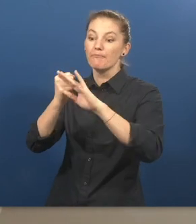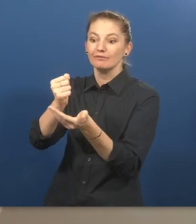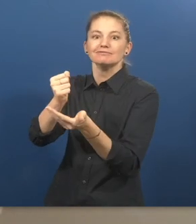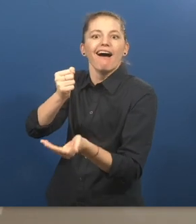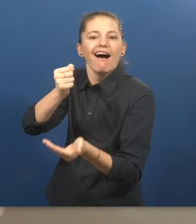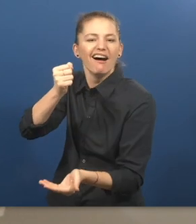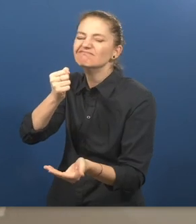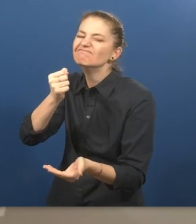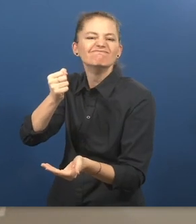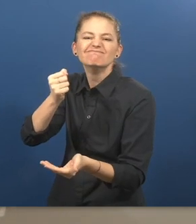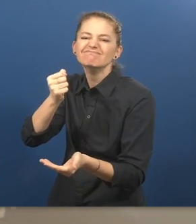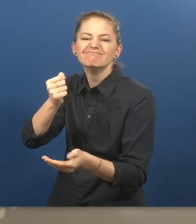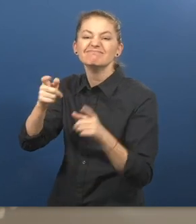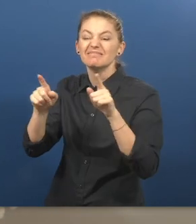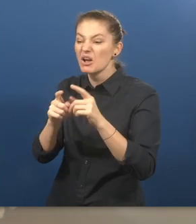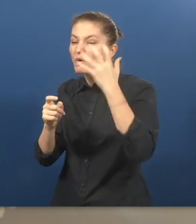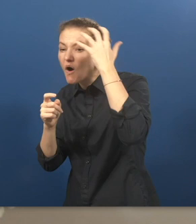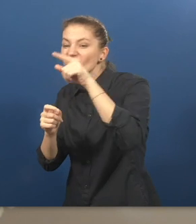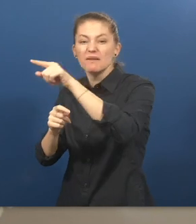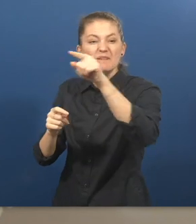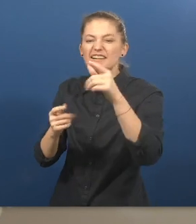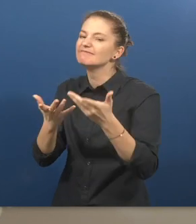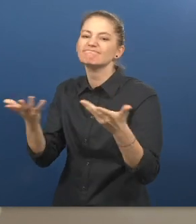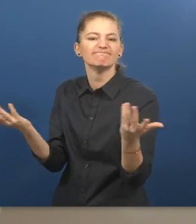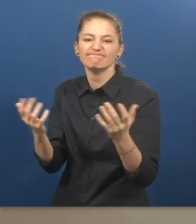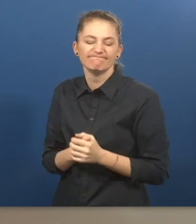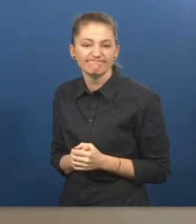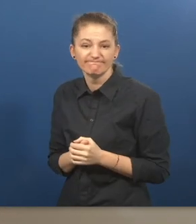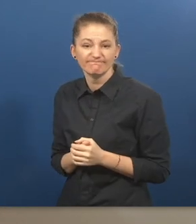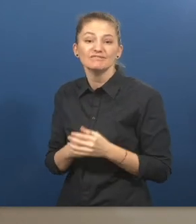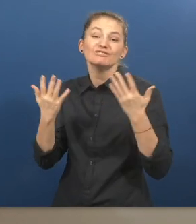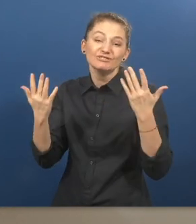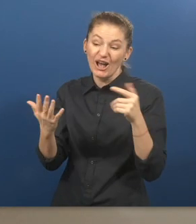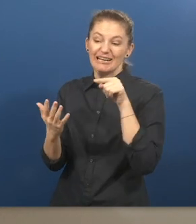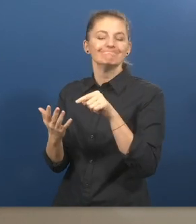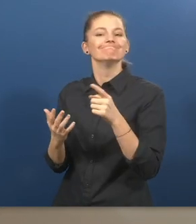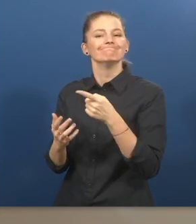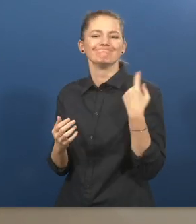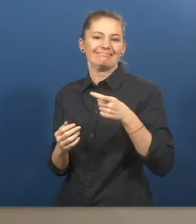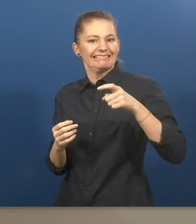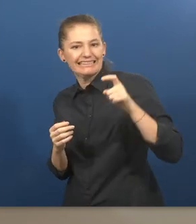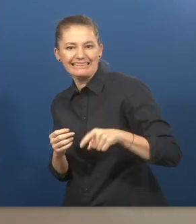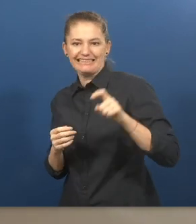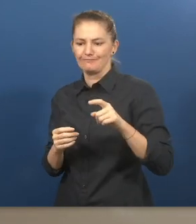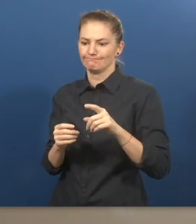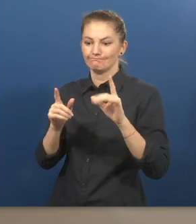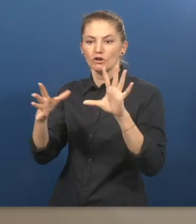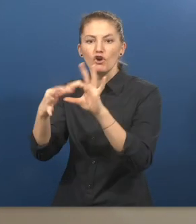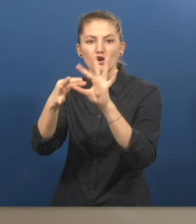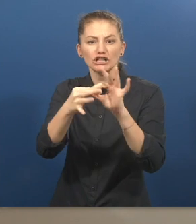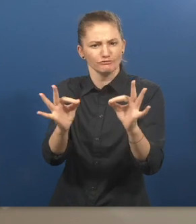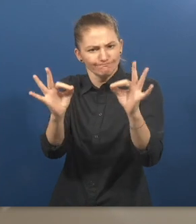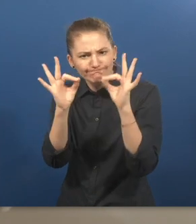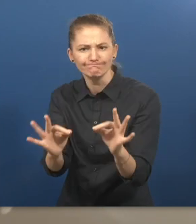or governmental bodies that we see as potential partners. For this reason, the most urgent need is dependable connections and